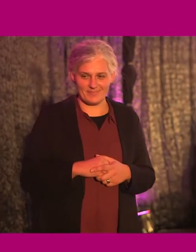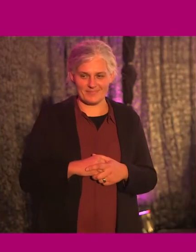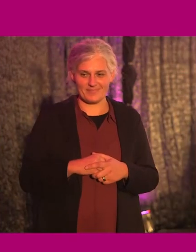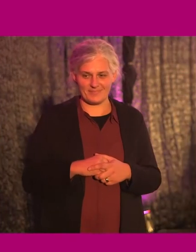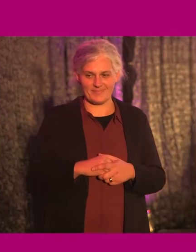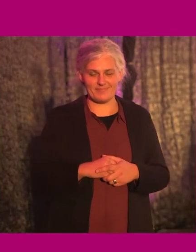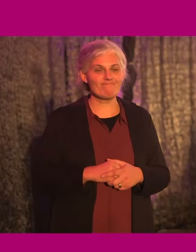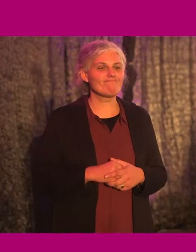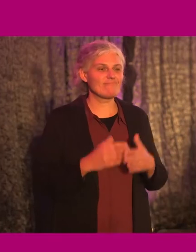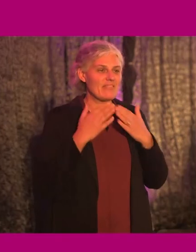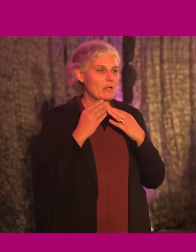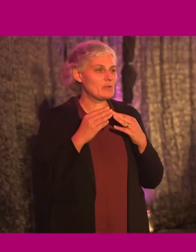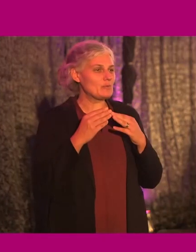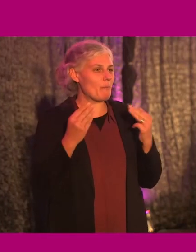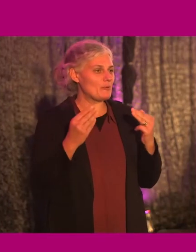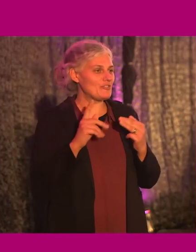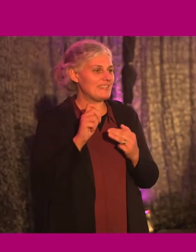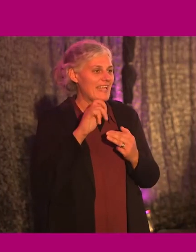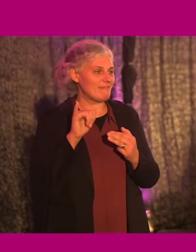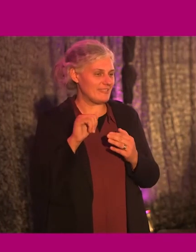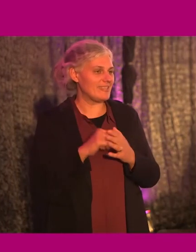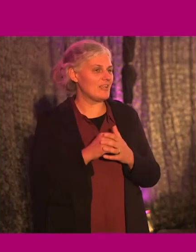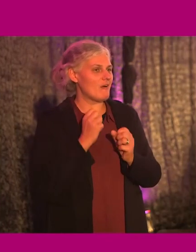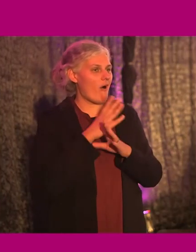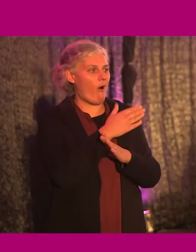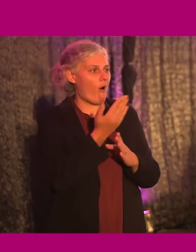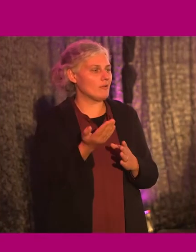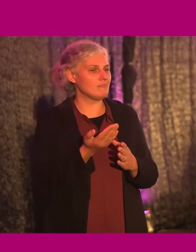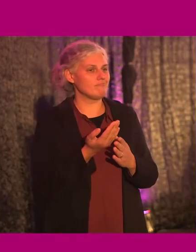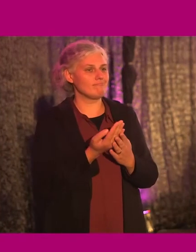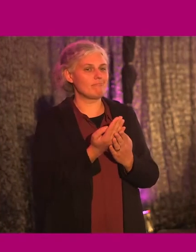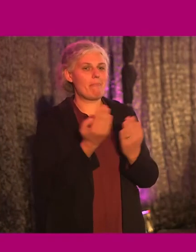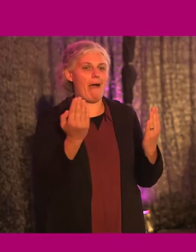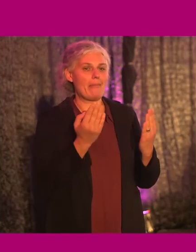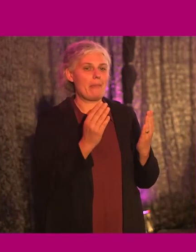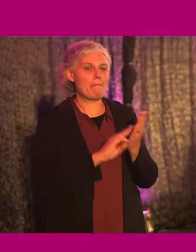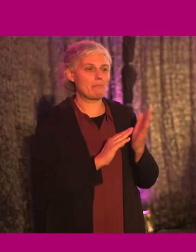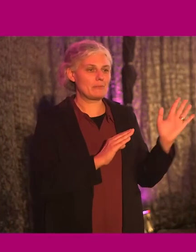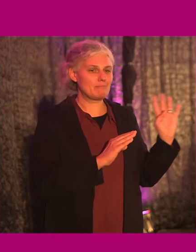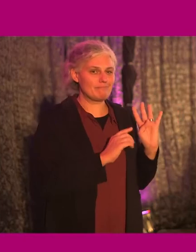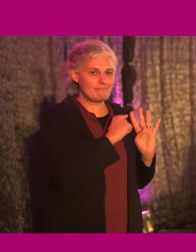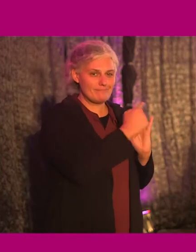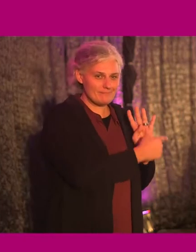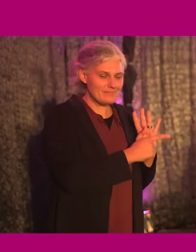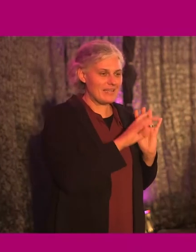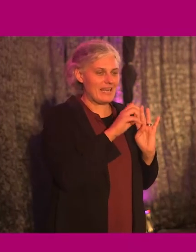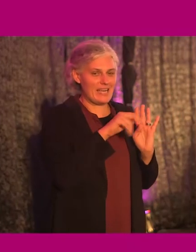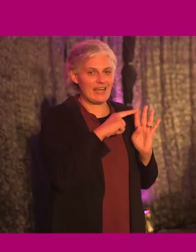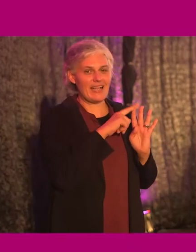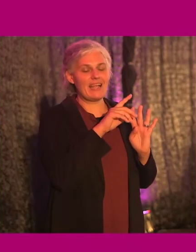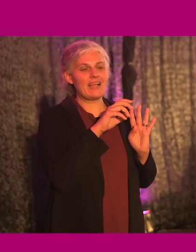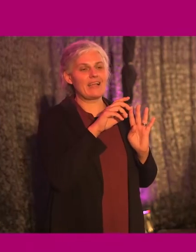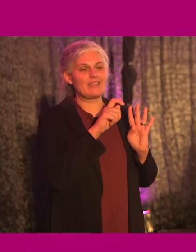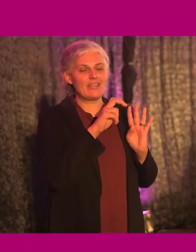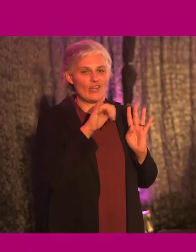Well, listen, thank you so much, Terry. And, uh, to all our panel members, Claire, Katie, Tony, and Selena, that was all